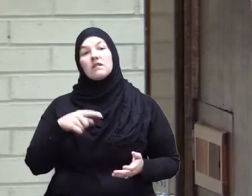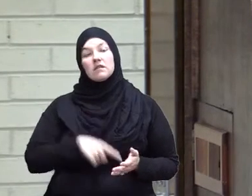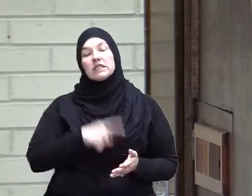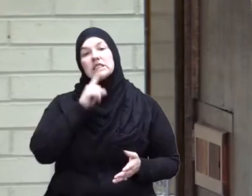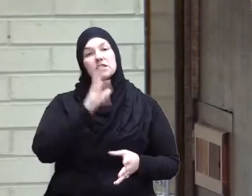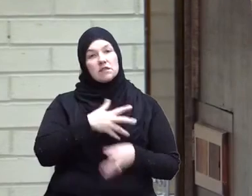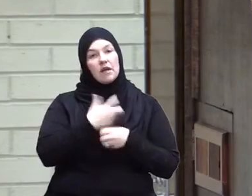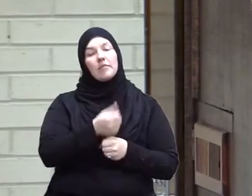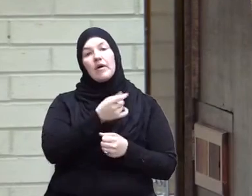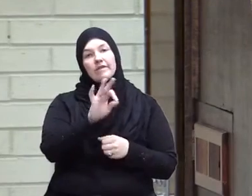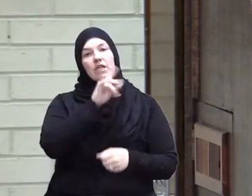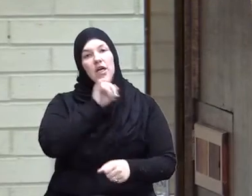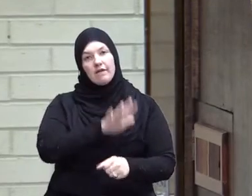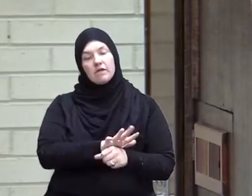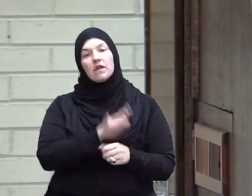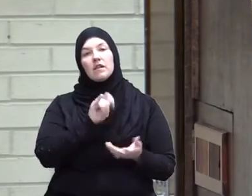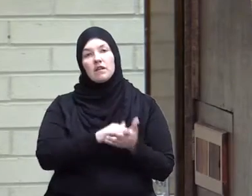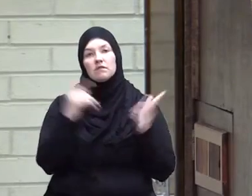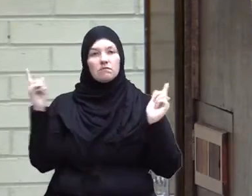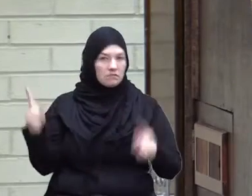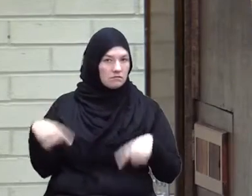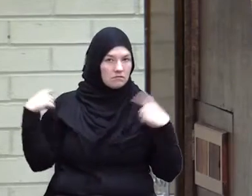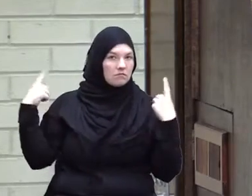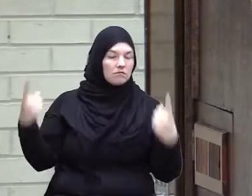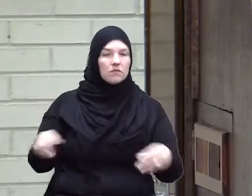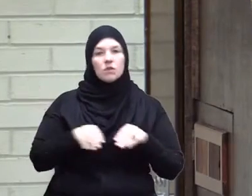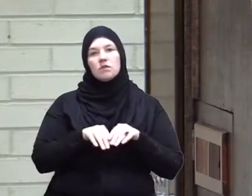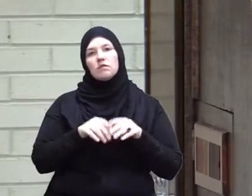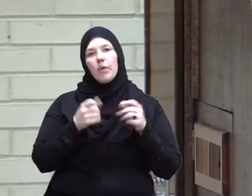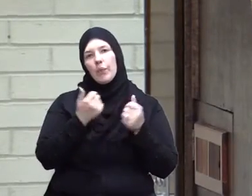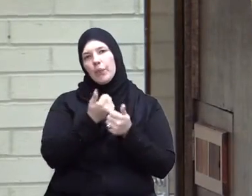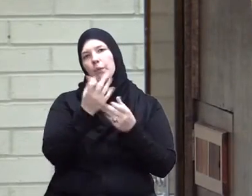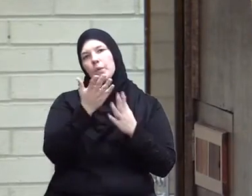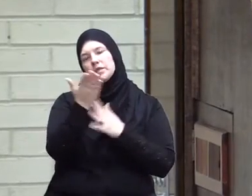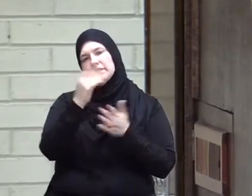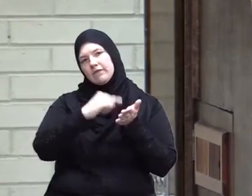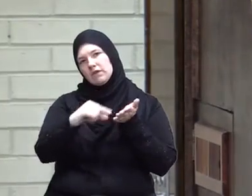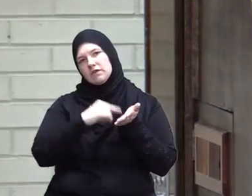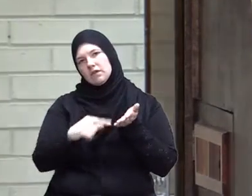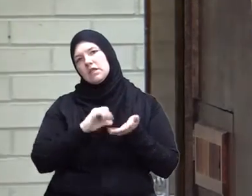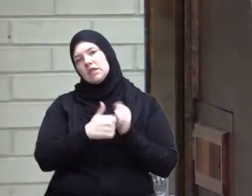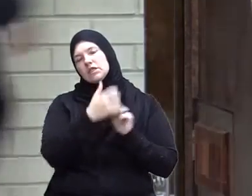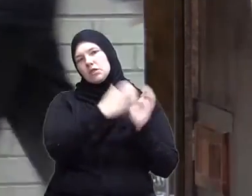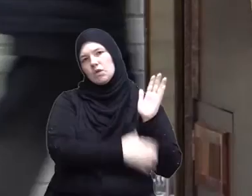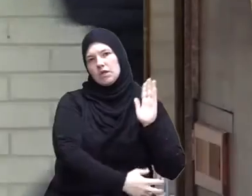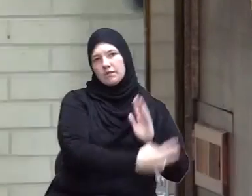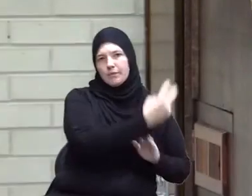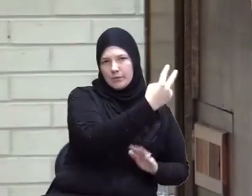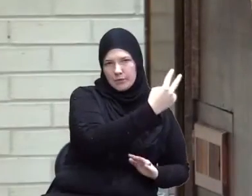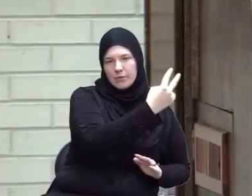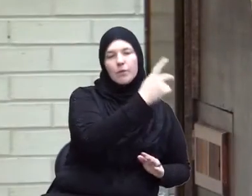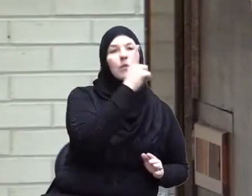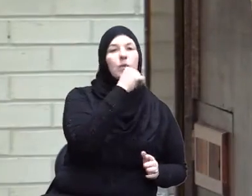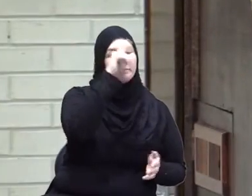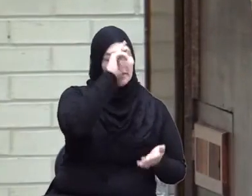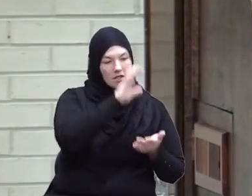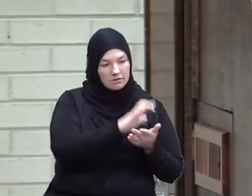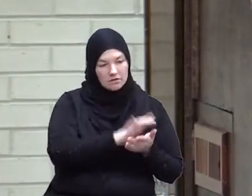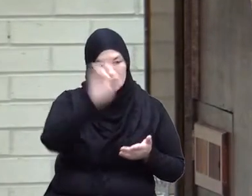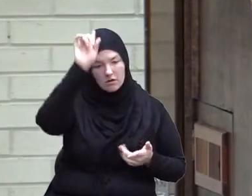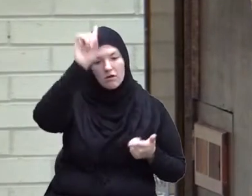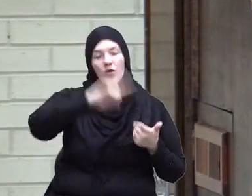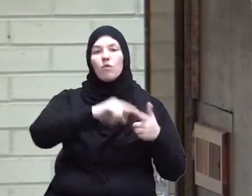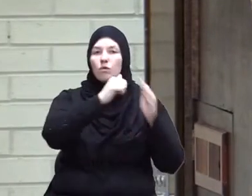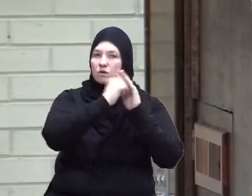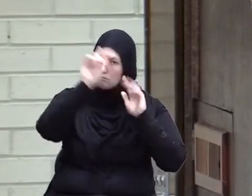summary of the covenant that has been spread over several ayat in surat al-Baqarah to believe in Allah to worship none